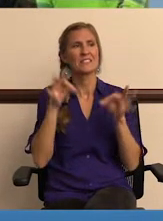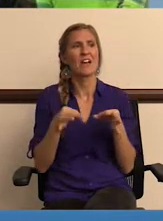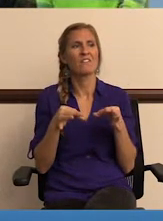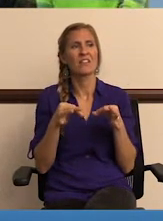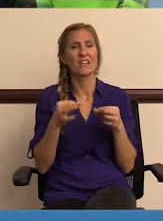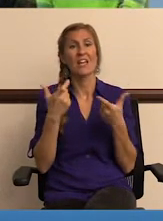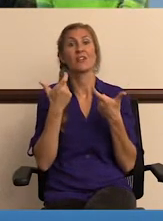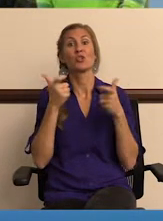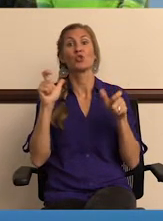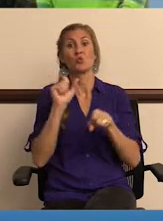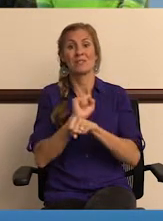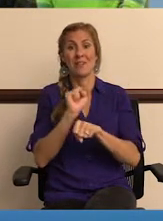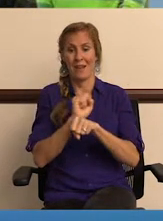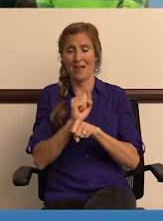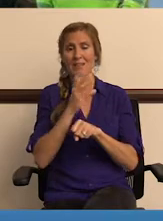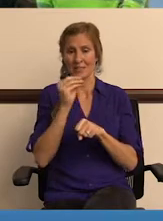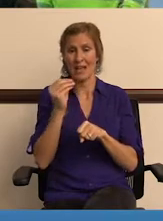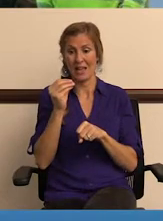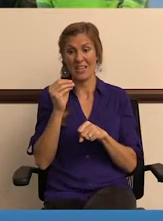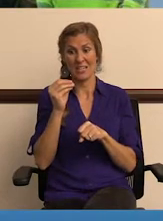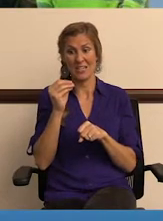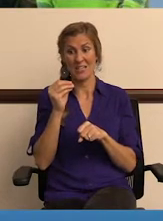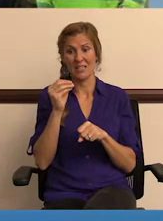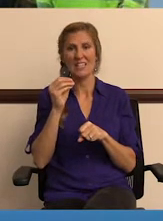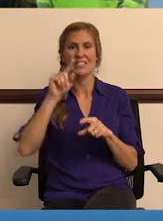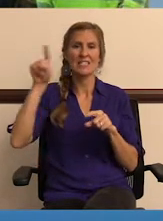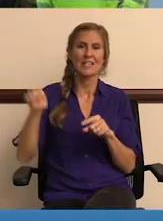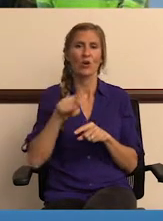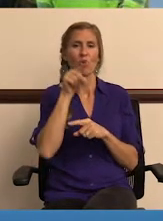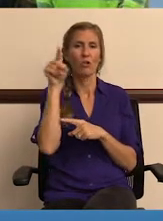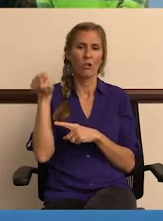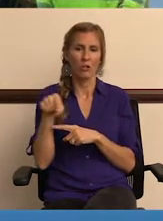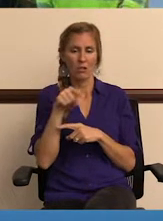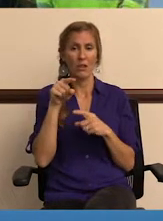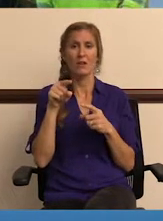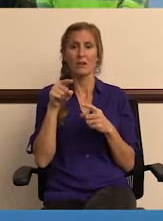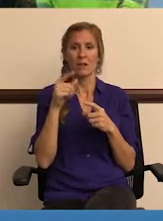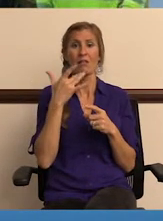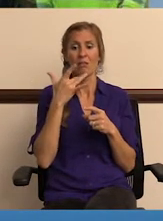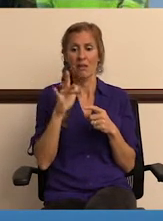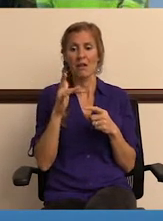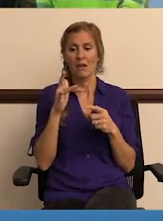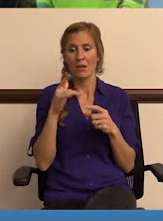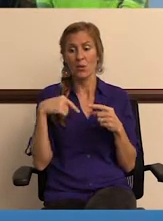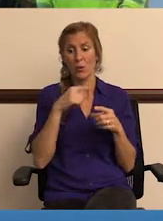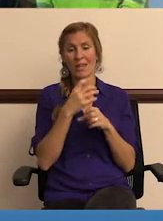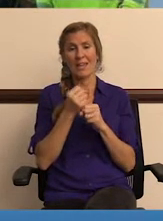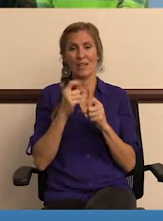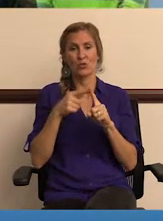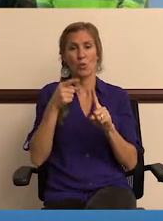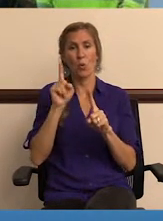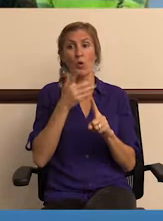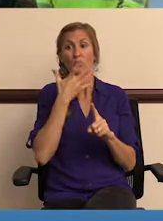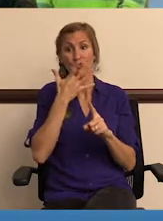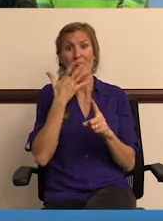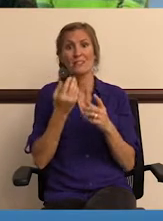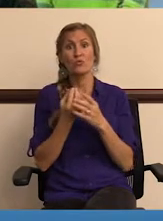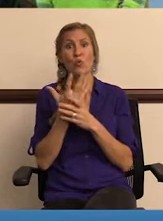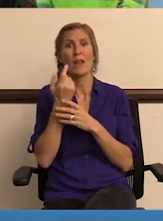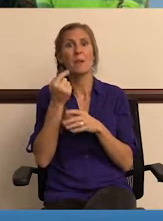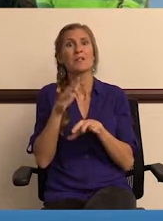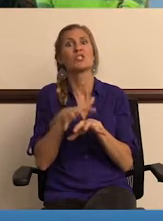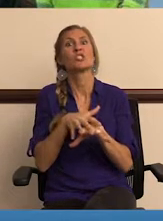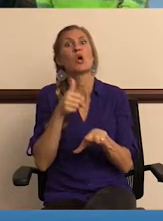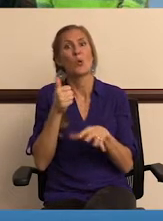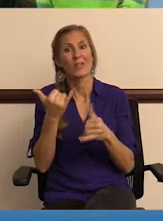know, it's definitely a huge task, and as you know, it's kind of cyclical too. We're luckily getting to the point where the